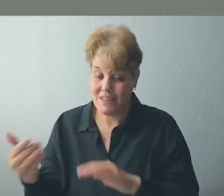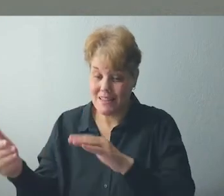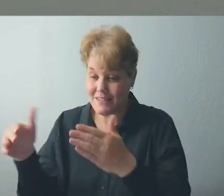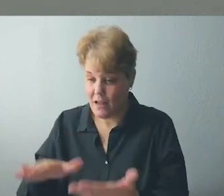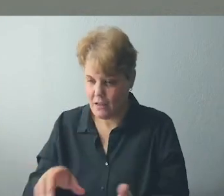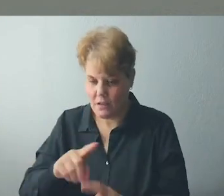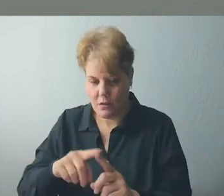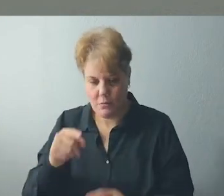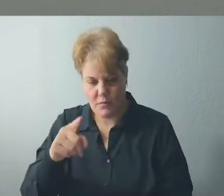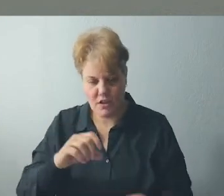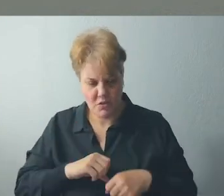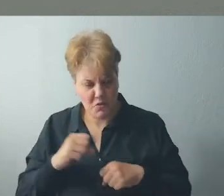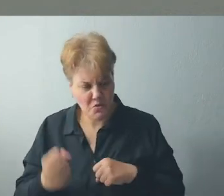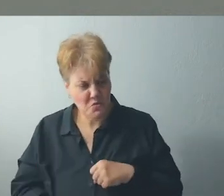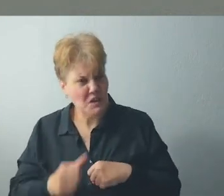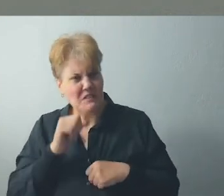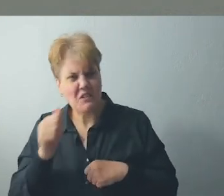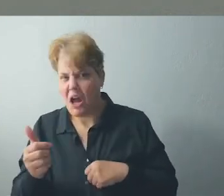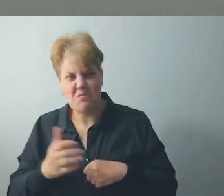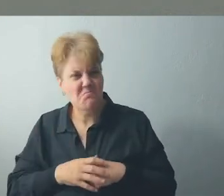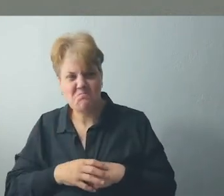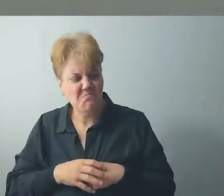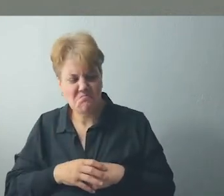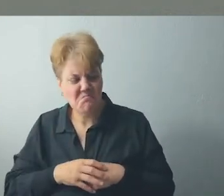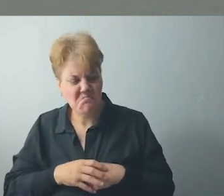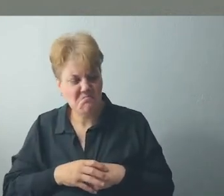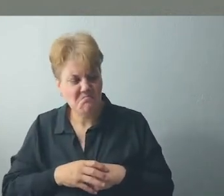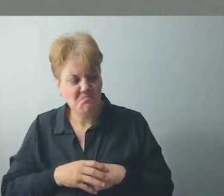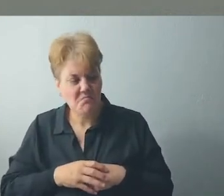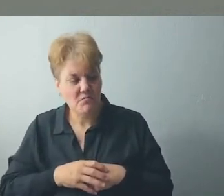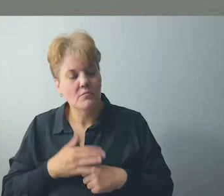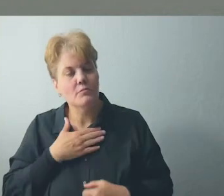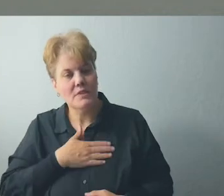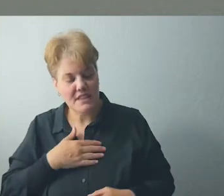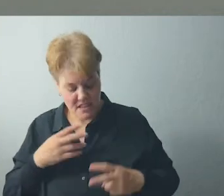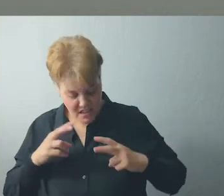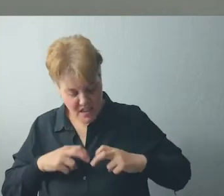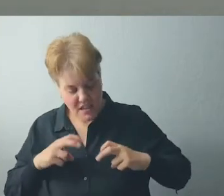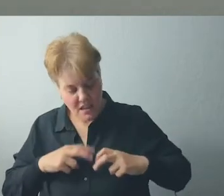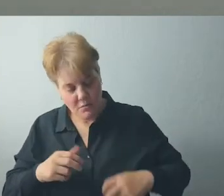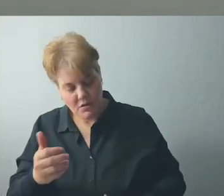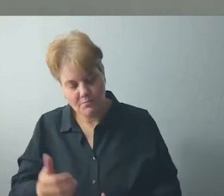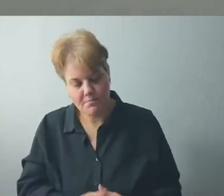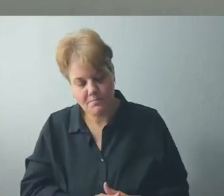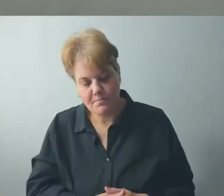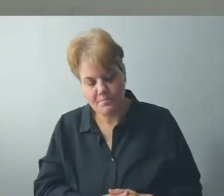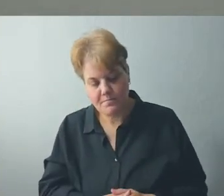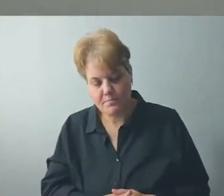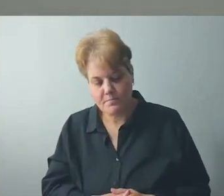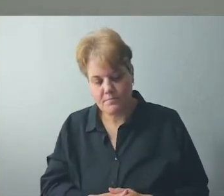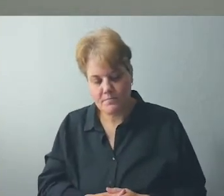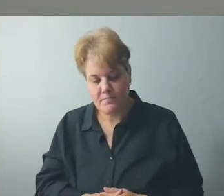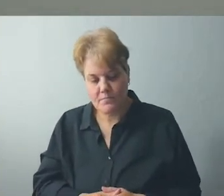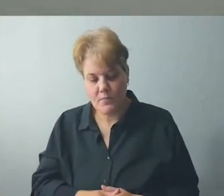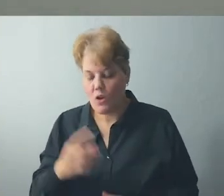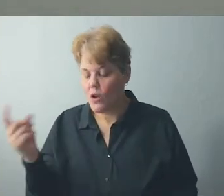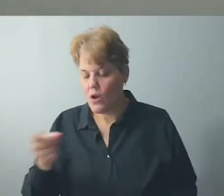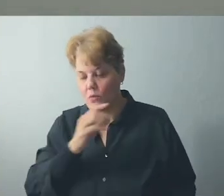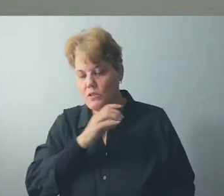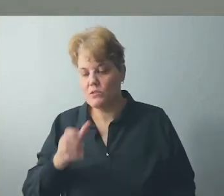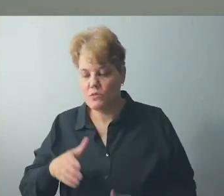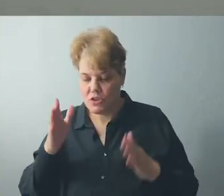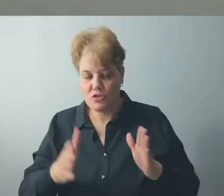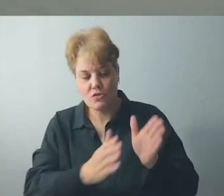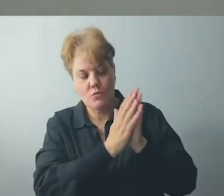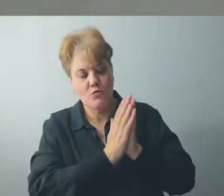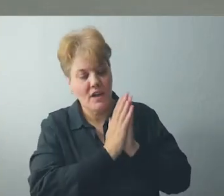your heart. As a Christian, our prayer should always be, Lord Jesus, help me see the people